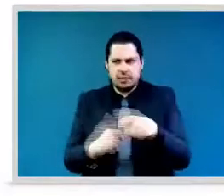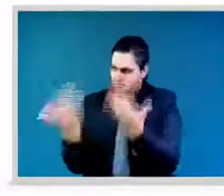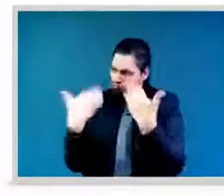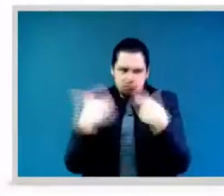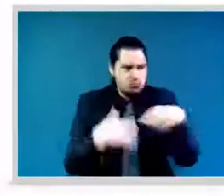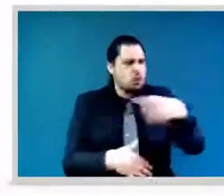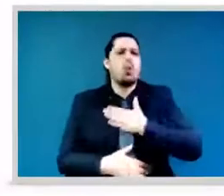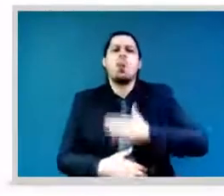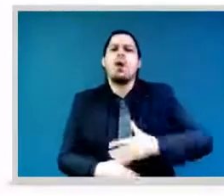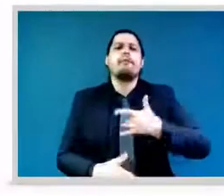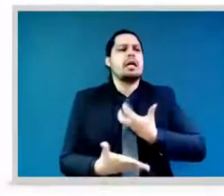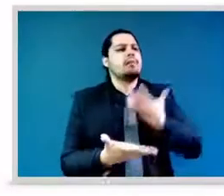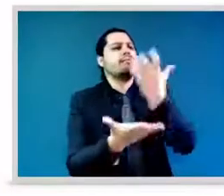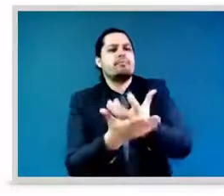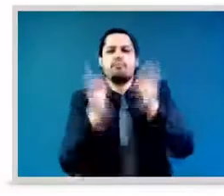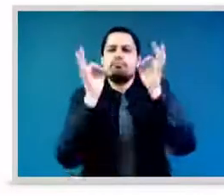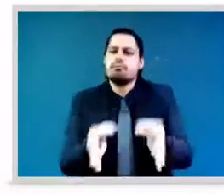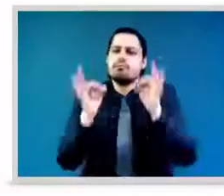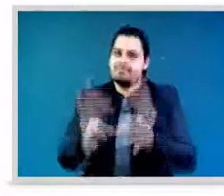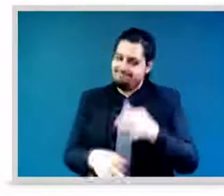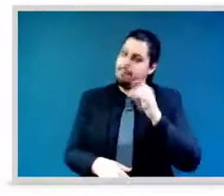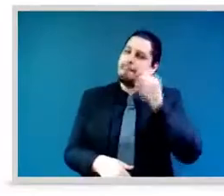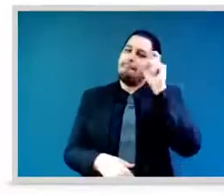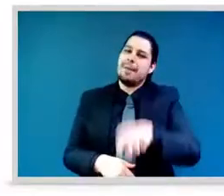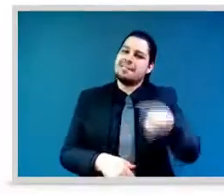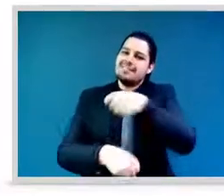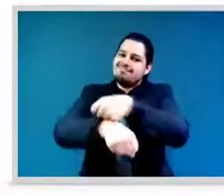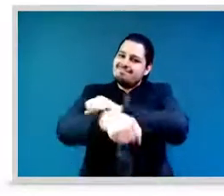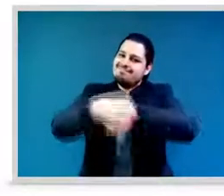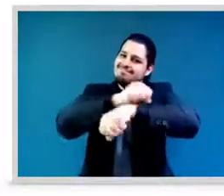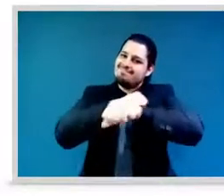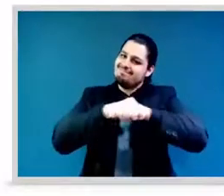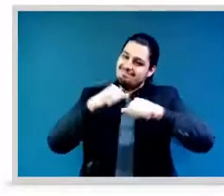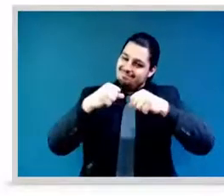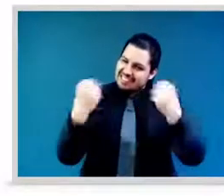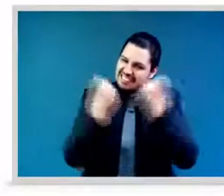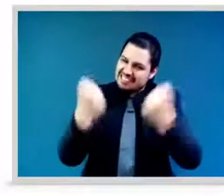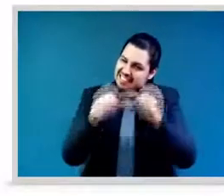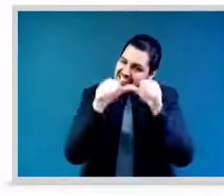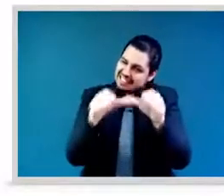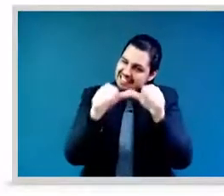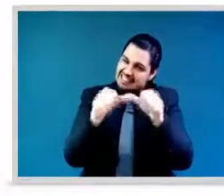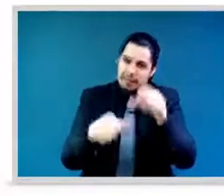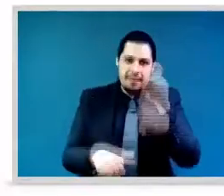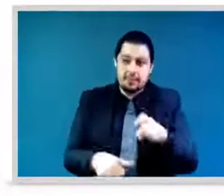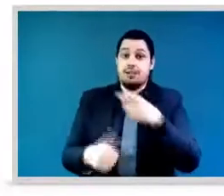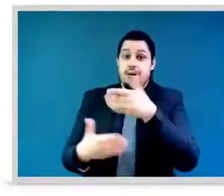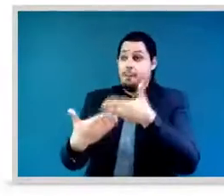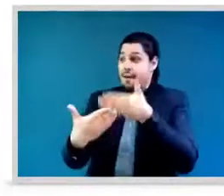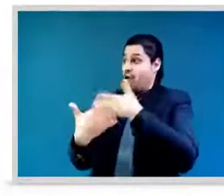intersection which has been highlighted so able by Prime Minister